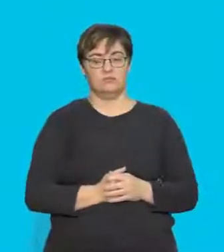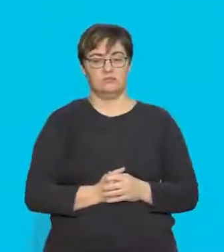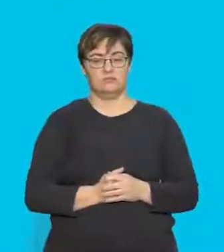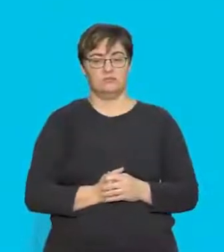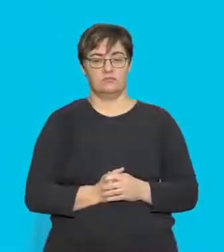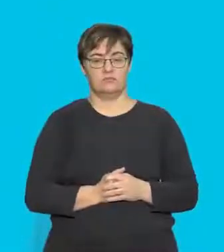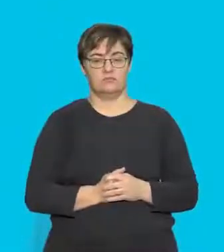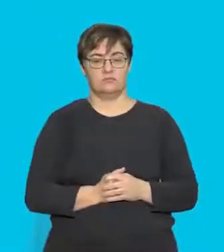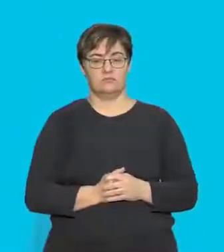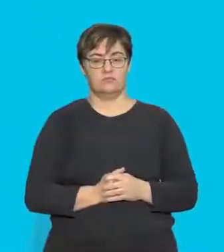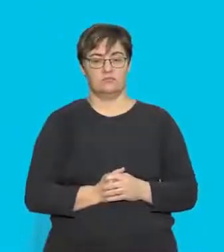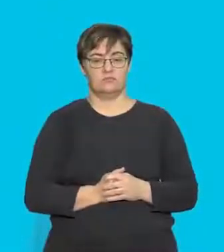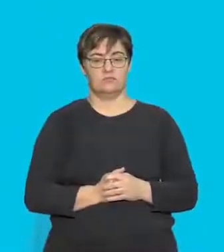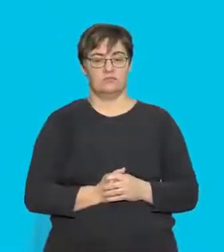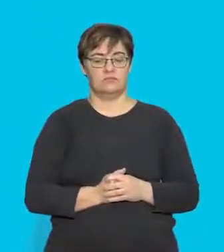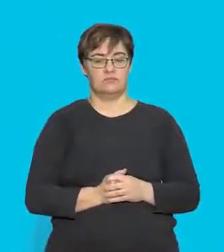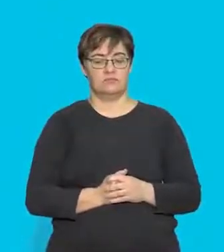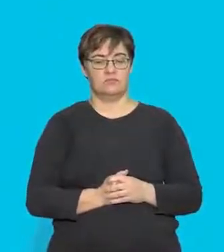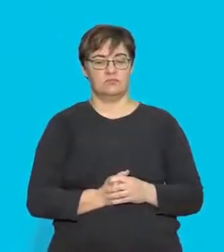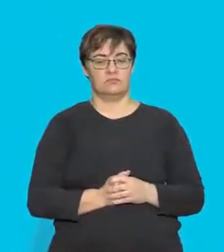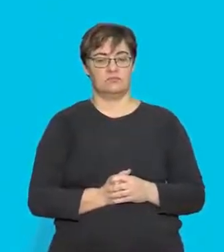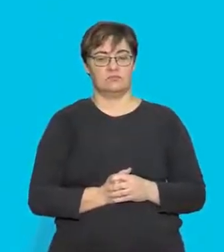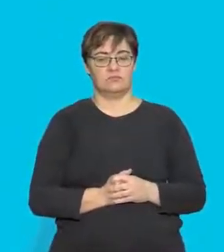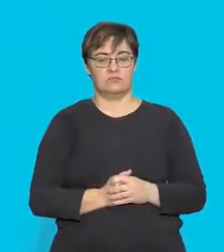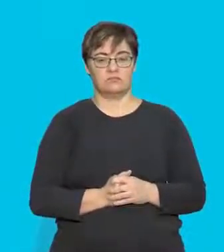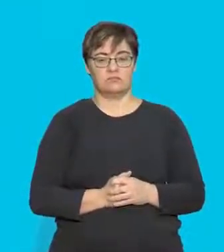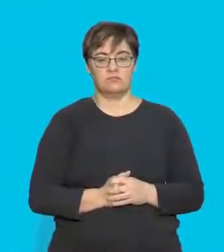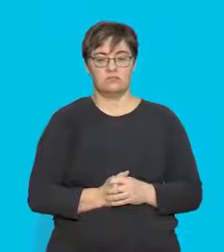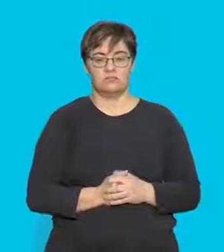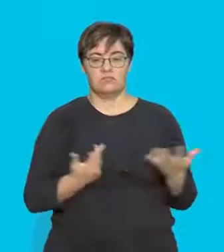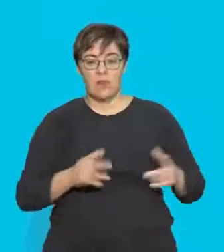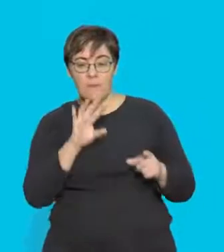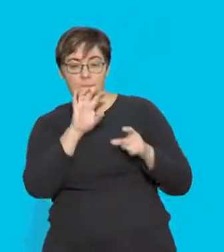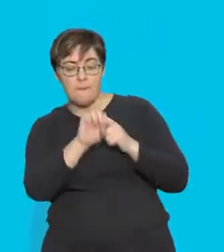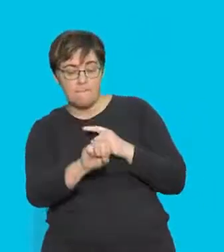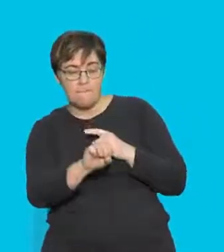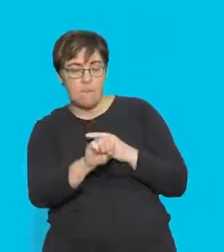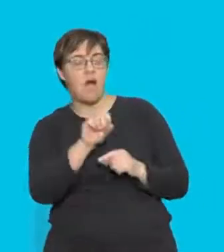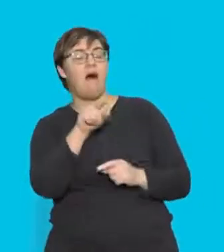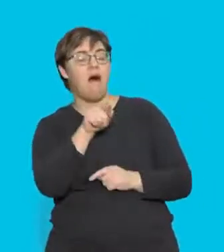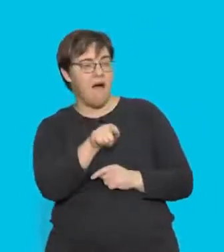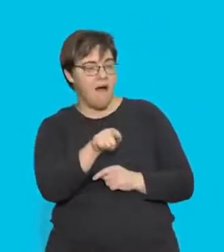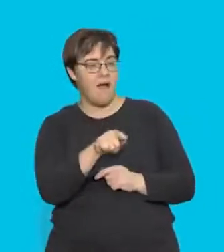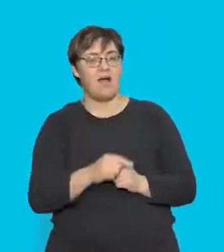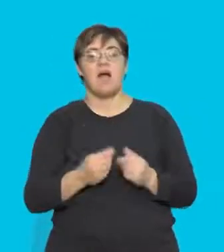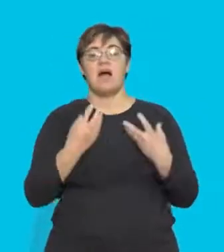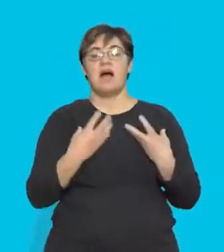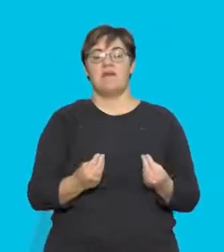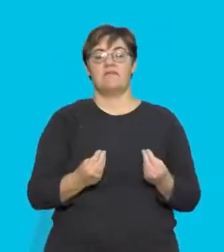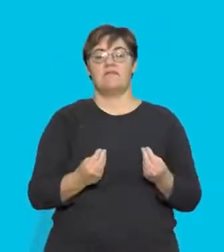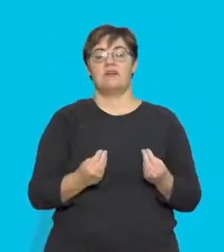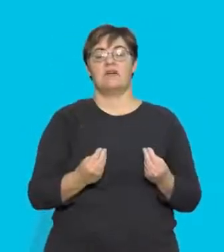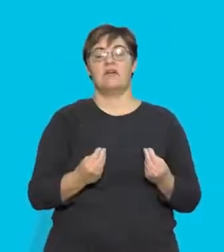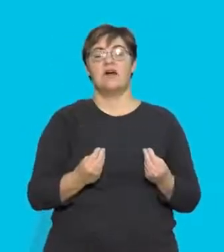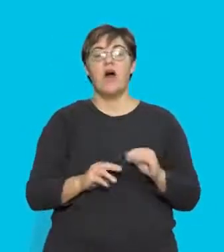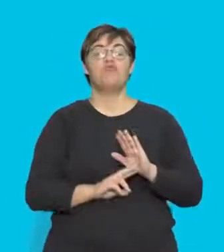recognize we're going to show those as little crosses. And so we recognize here we've got a method of